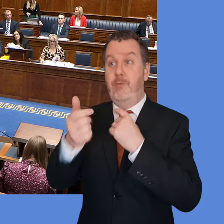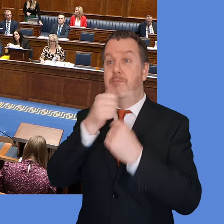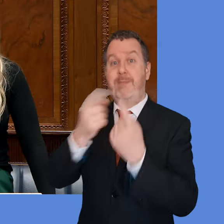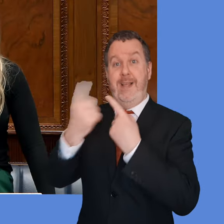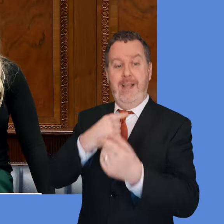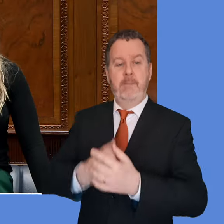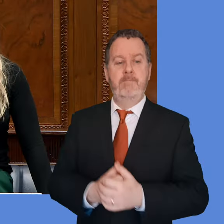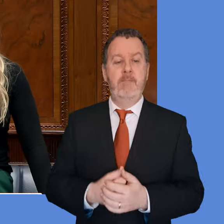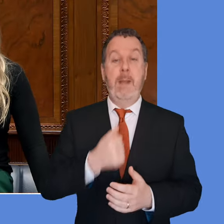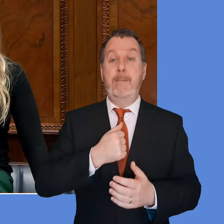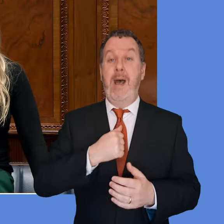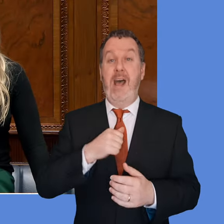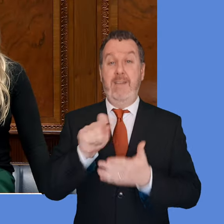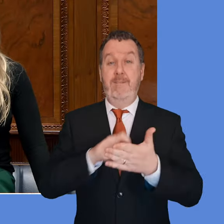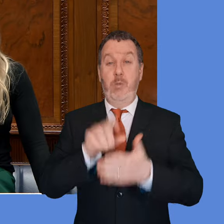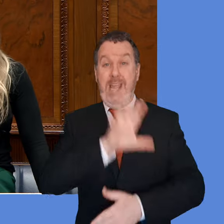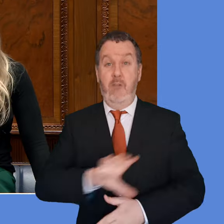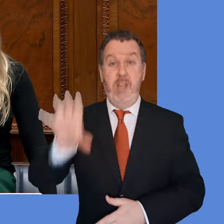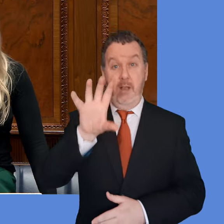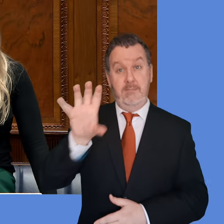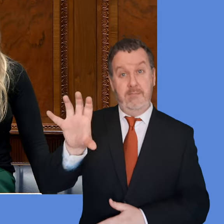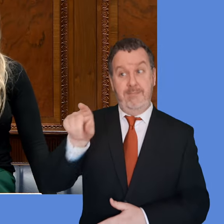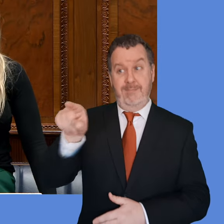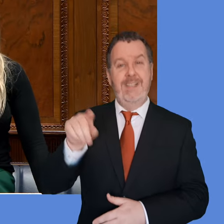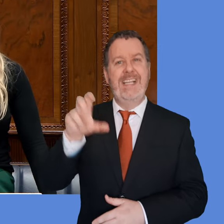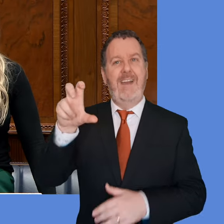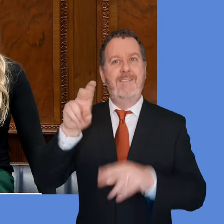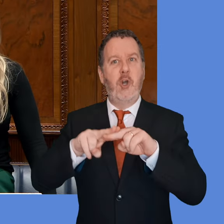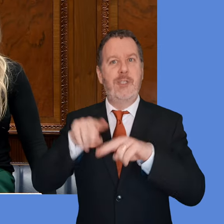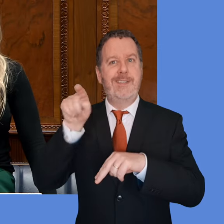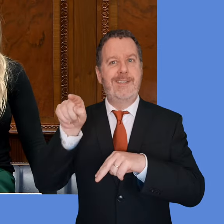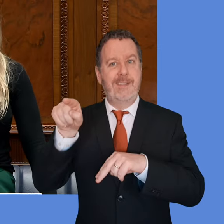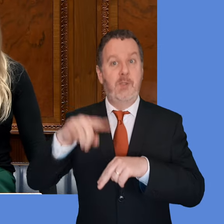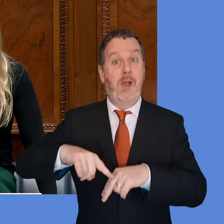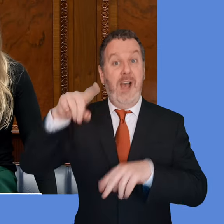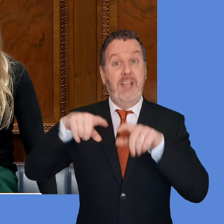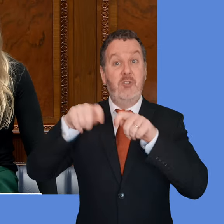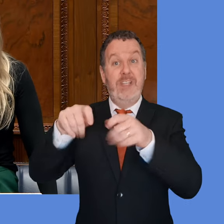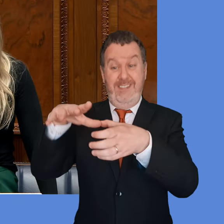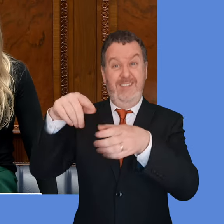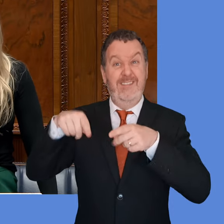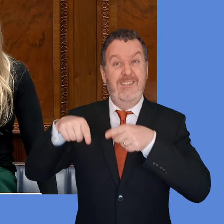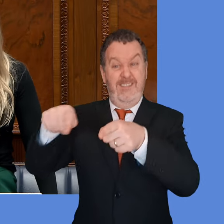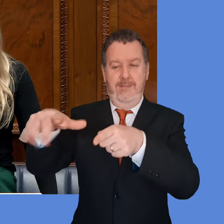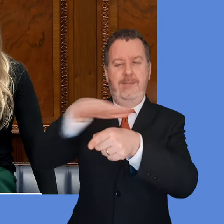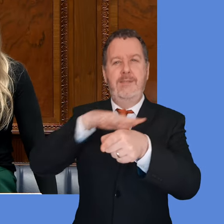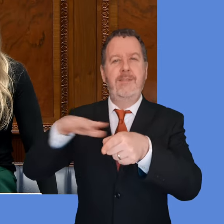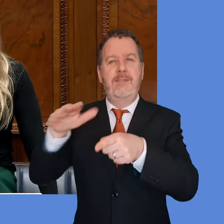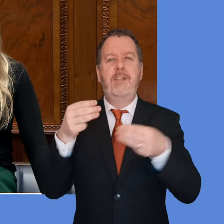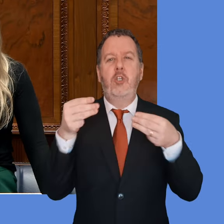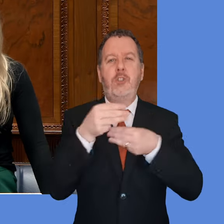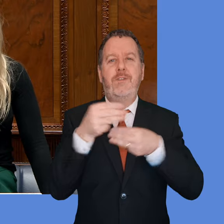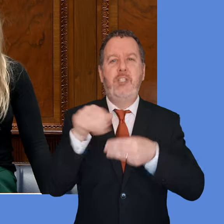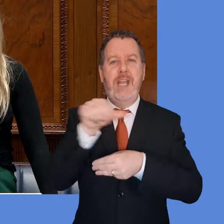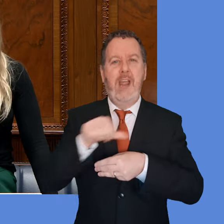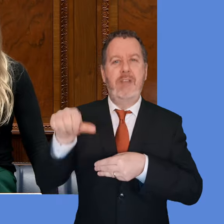encompasses the historical town of Carrickfergus. A significant part of the High Street is within the conservation area. Conservation areas